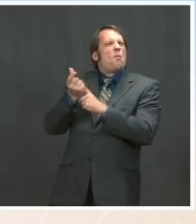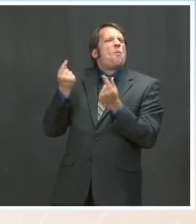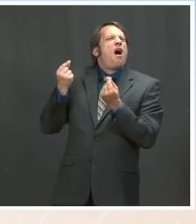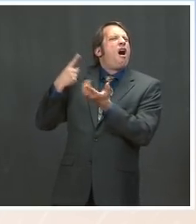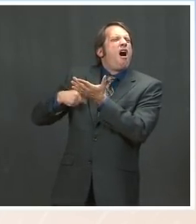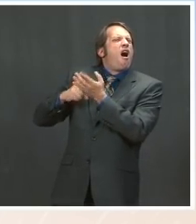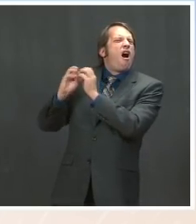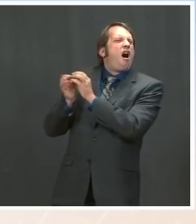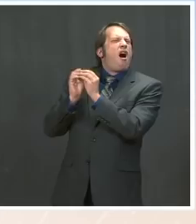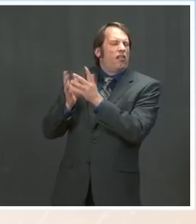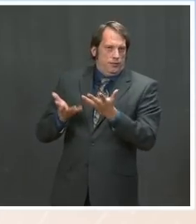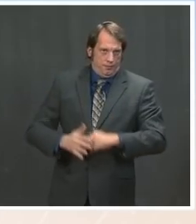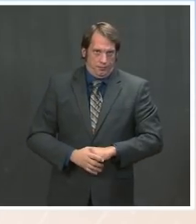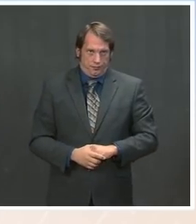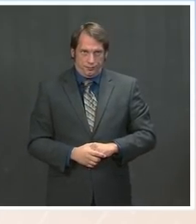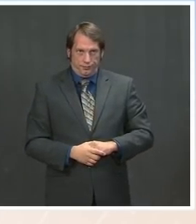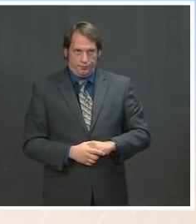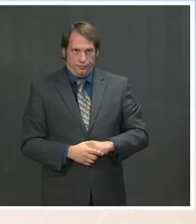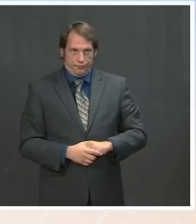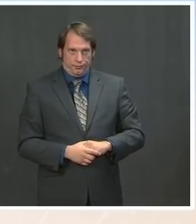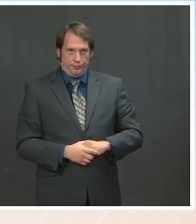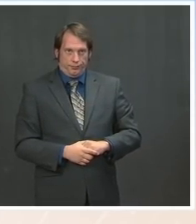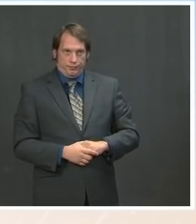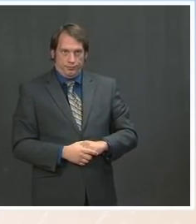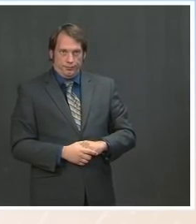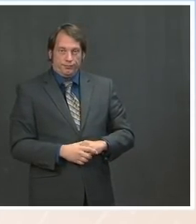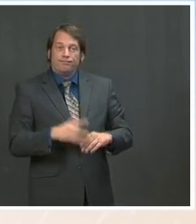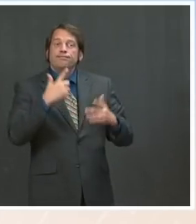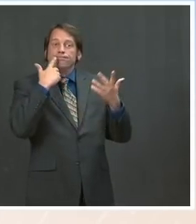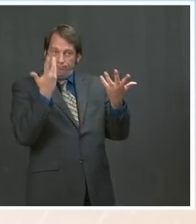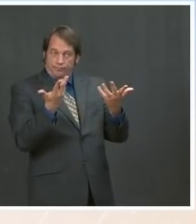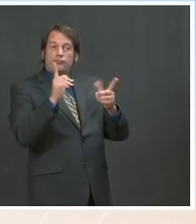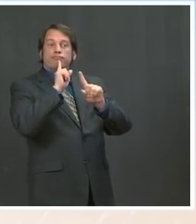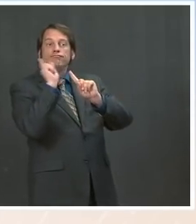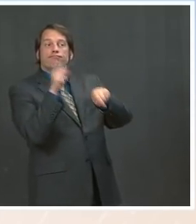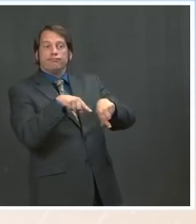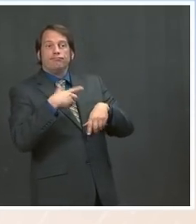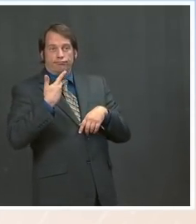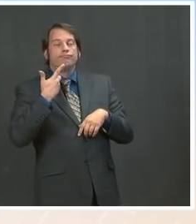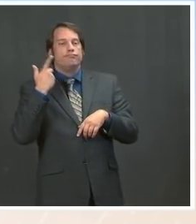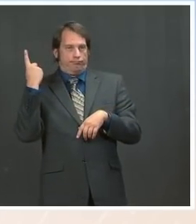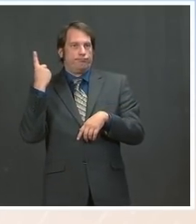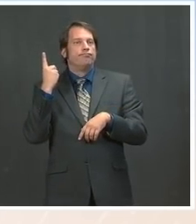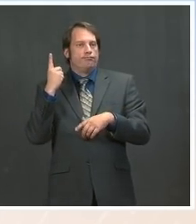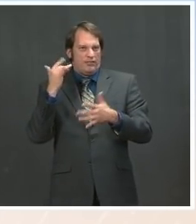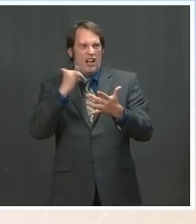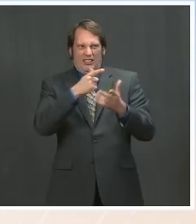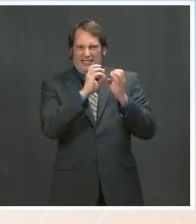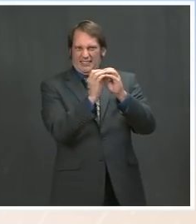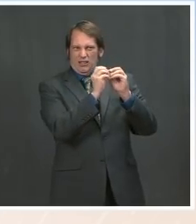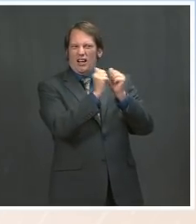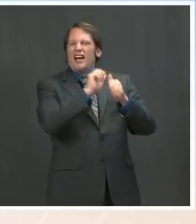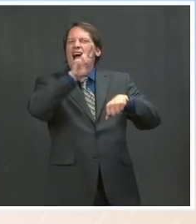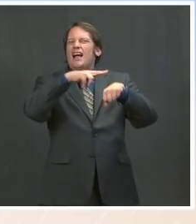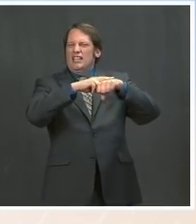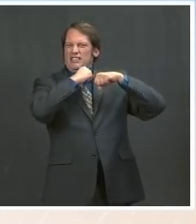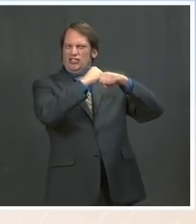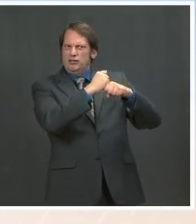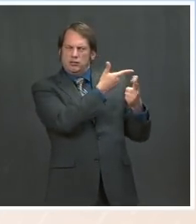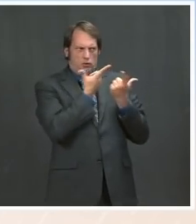today, if not now, our national security adviser is going to have a conversation with his counterpart, and we'll have a readout of that once that's concluded.